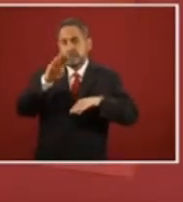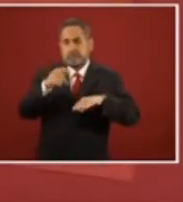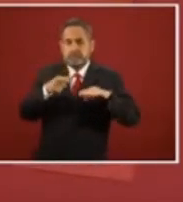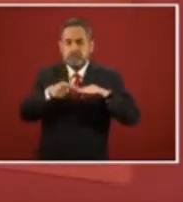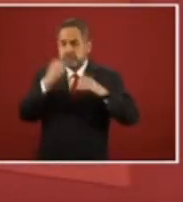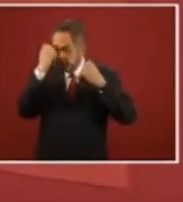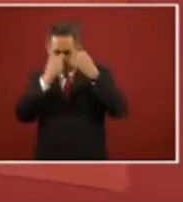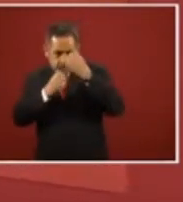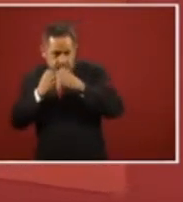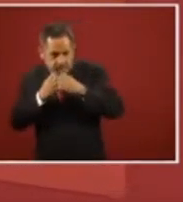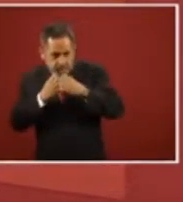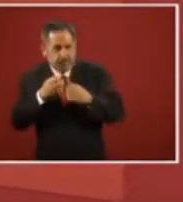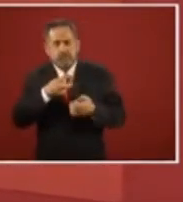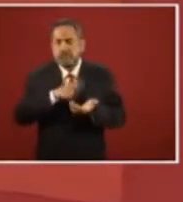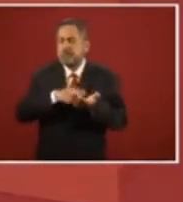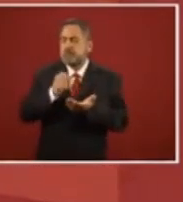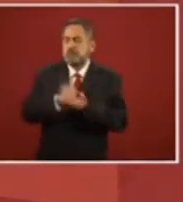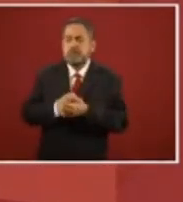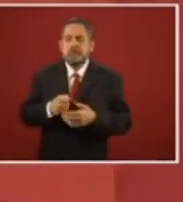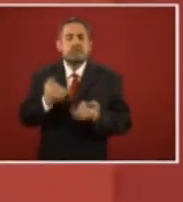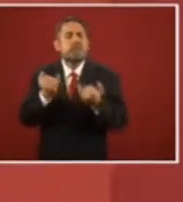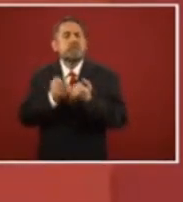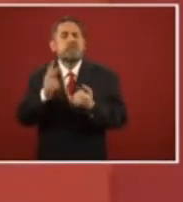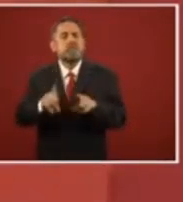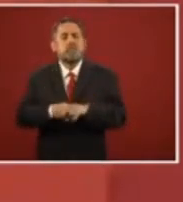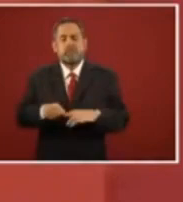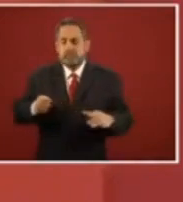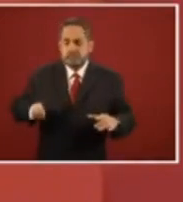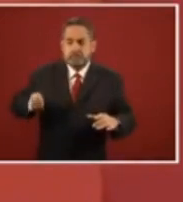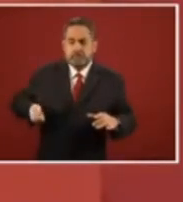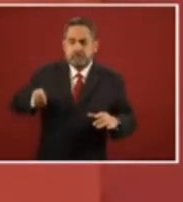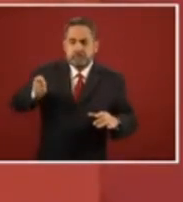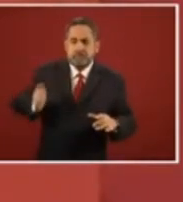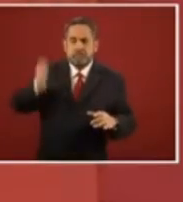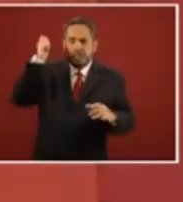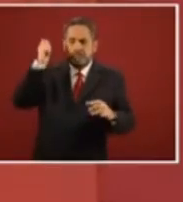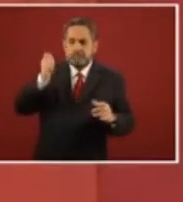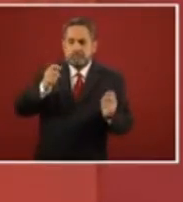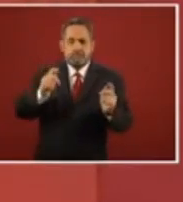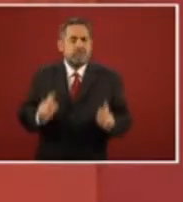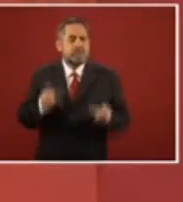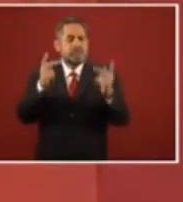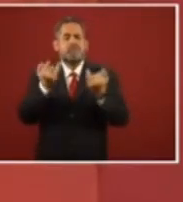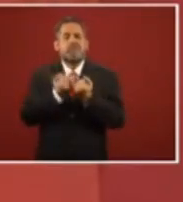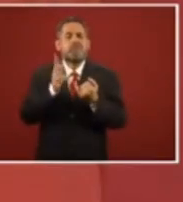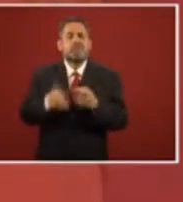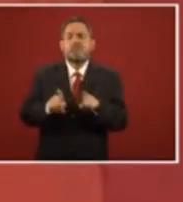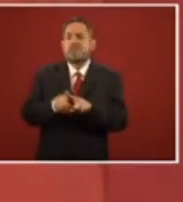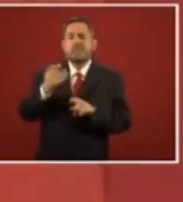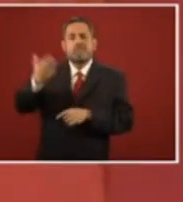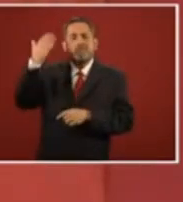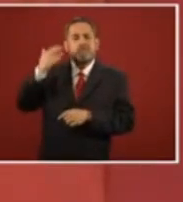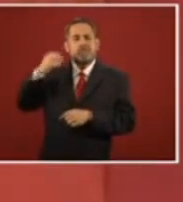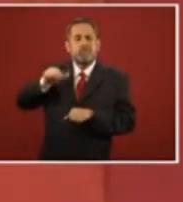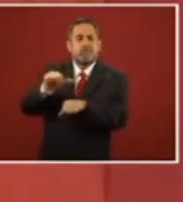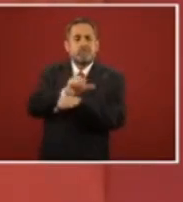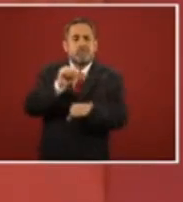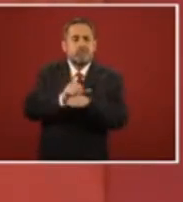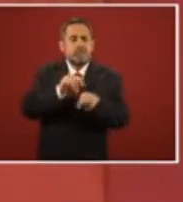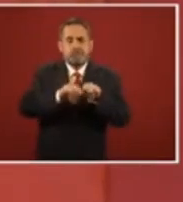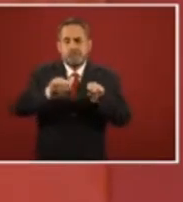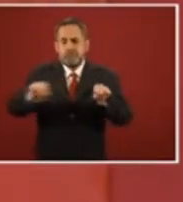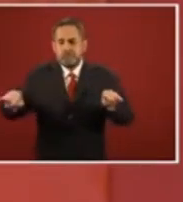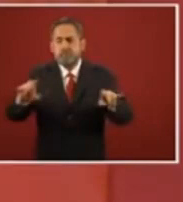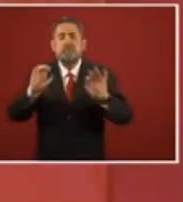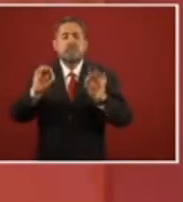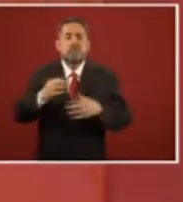minimum is what it's valued at. Or the appraisal. It's like vehicles that we've auctioned.